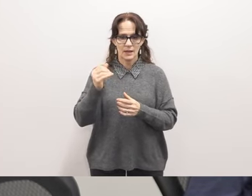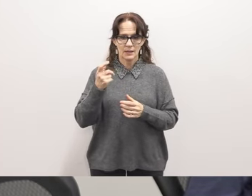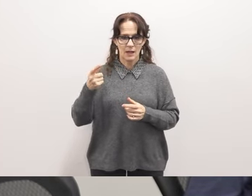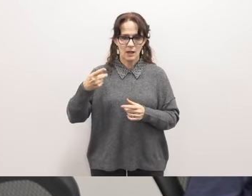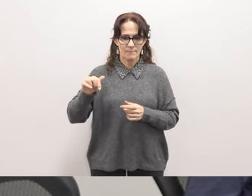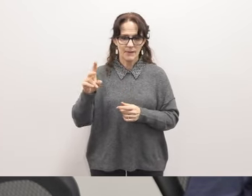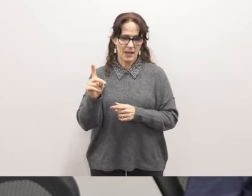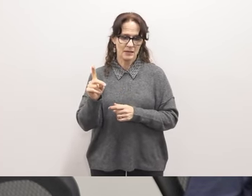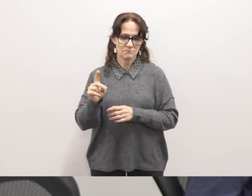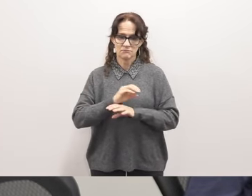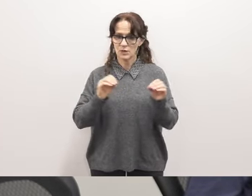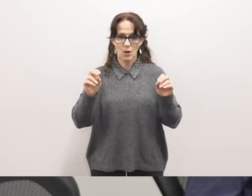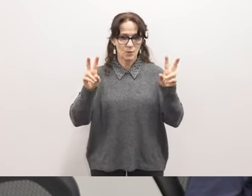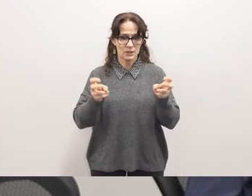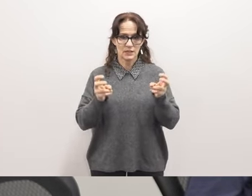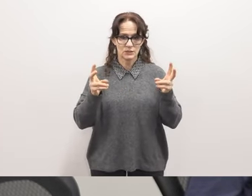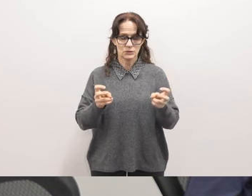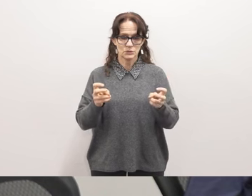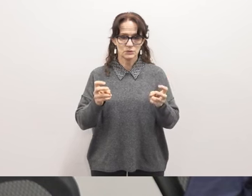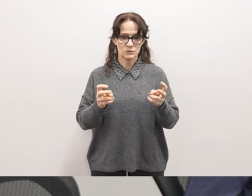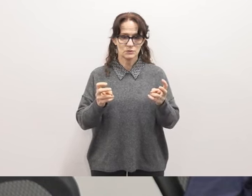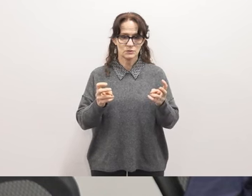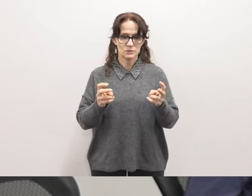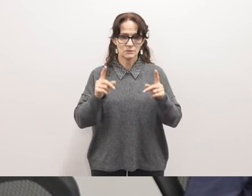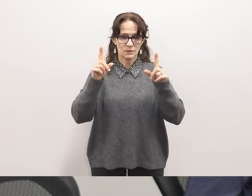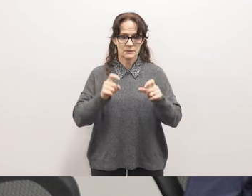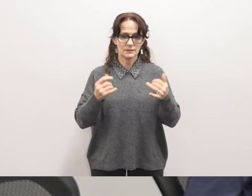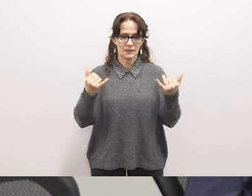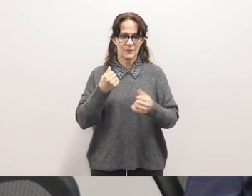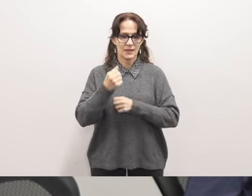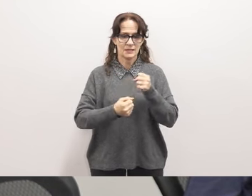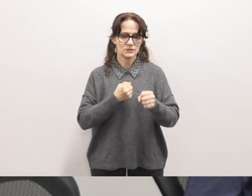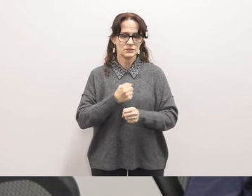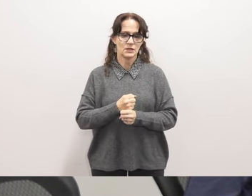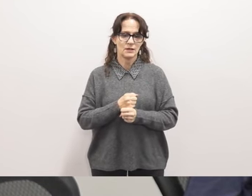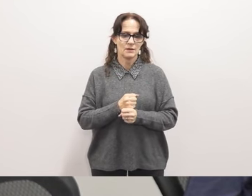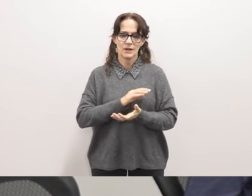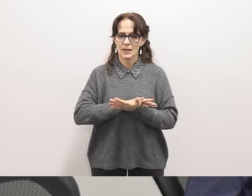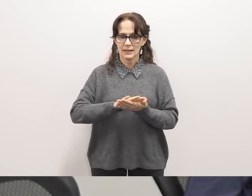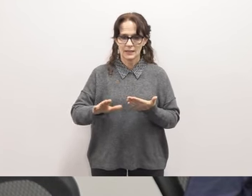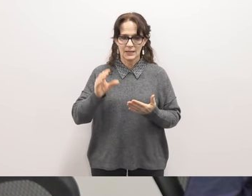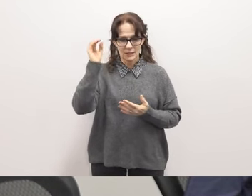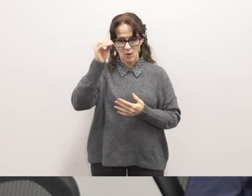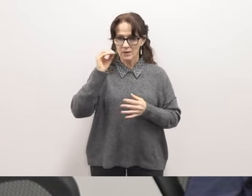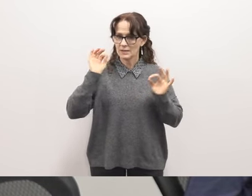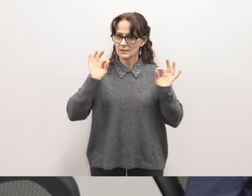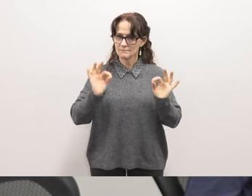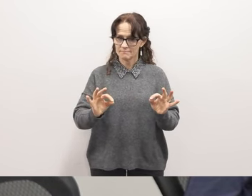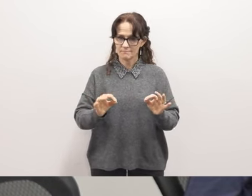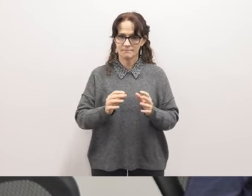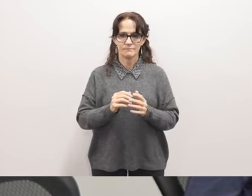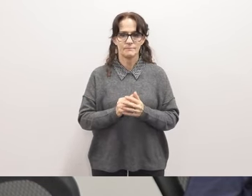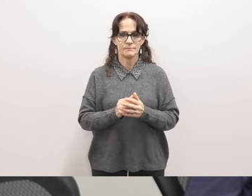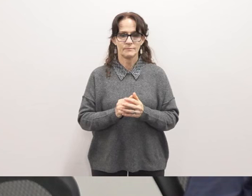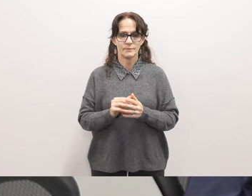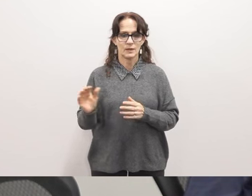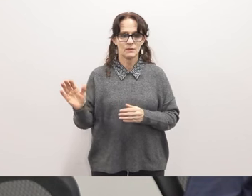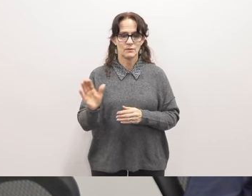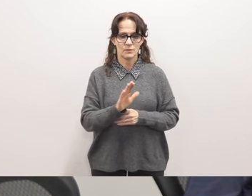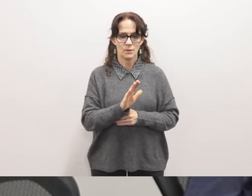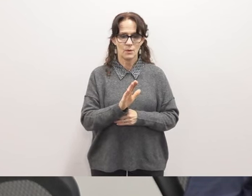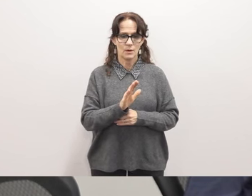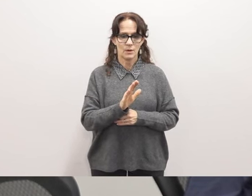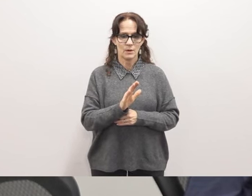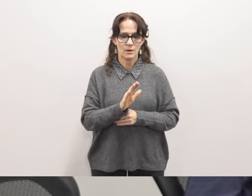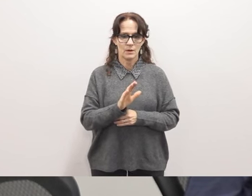had no issues um with our testing this year on that so a very clean opinion um in terms of your um